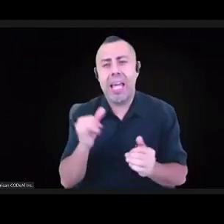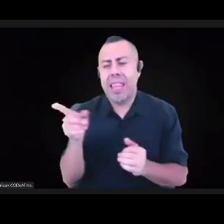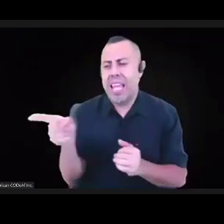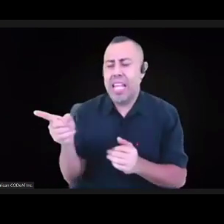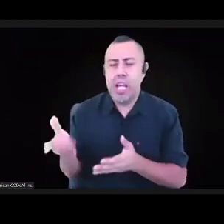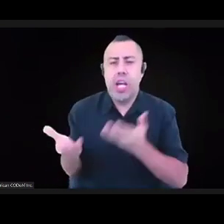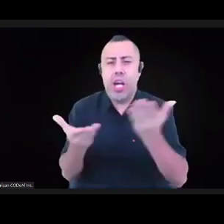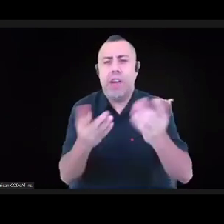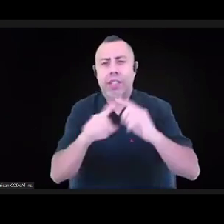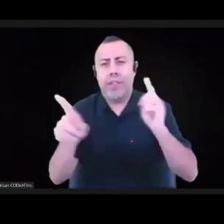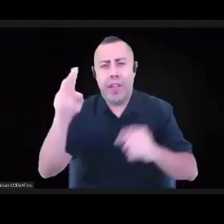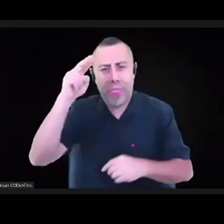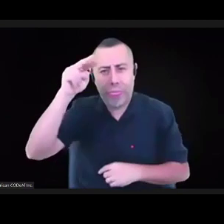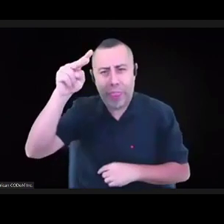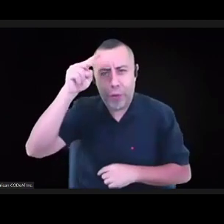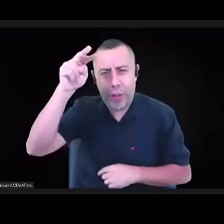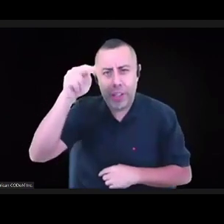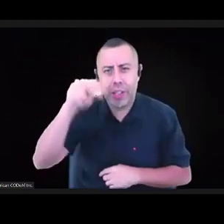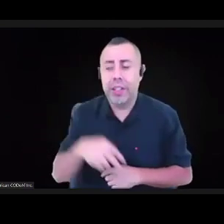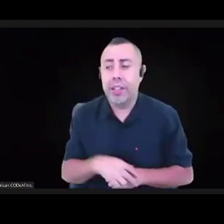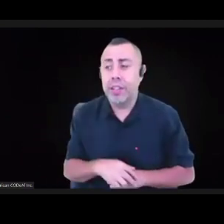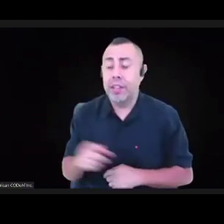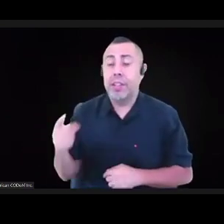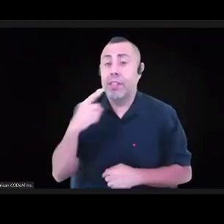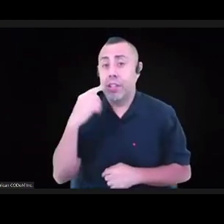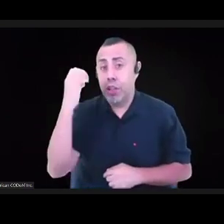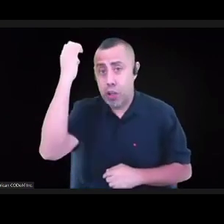European culture gave us capitalism.